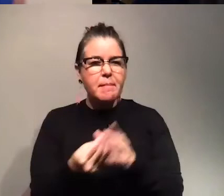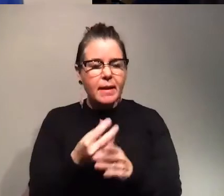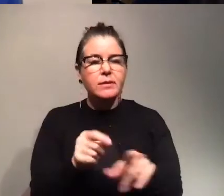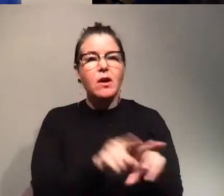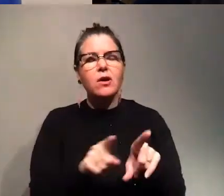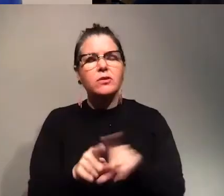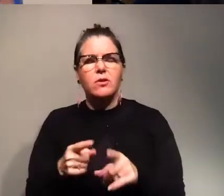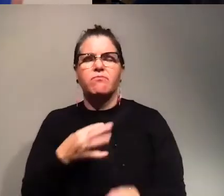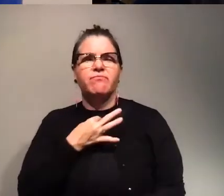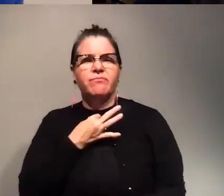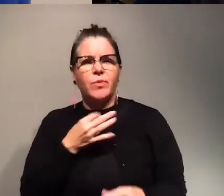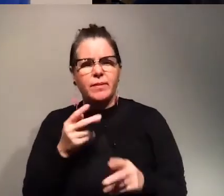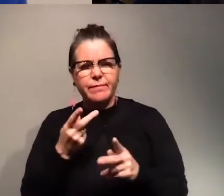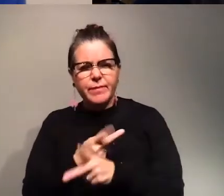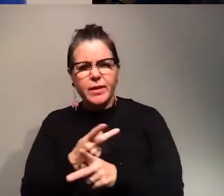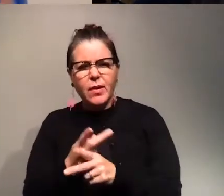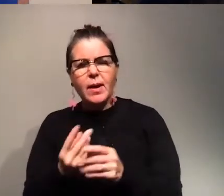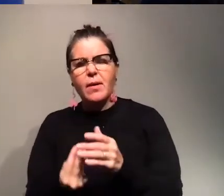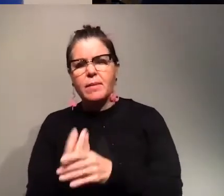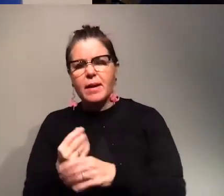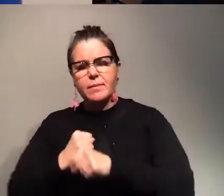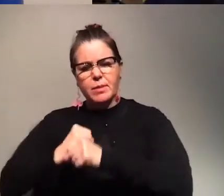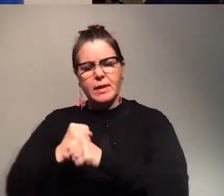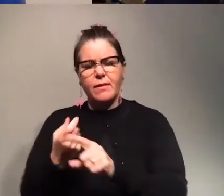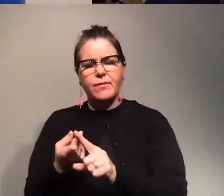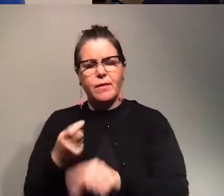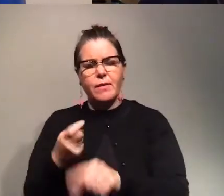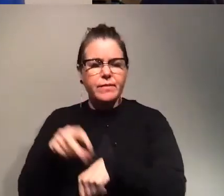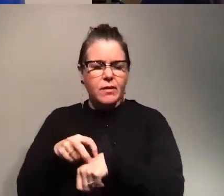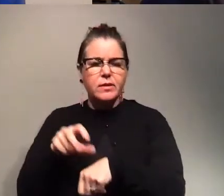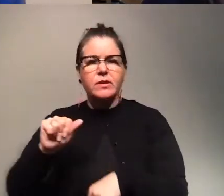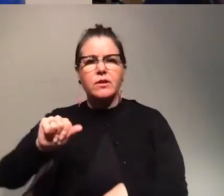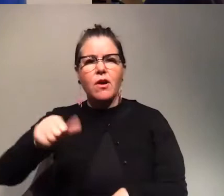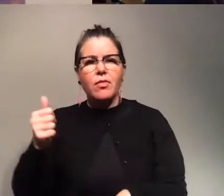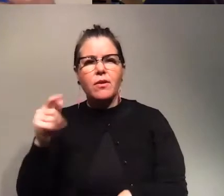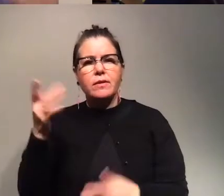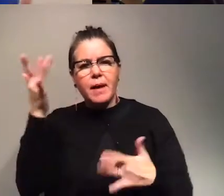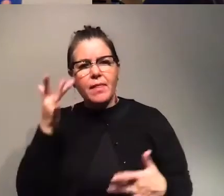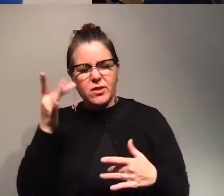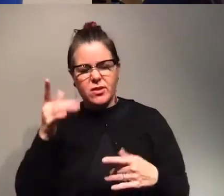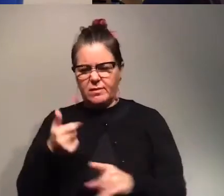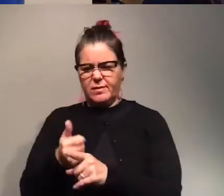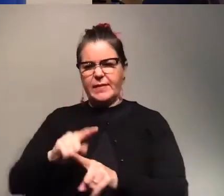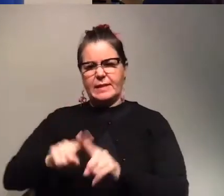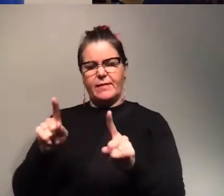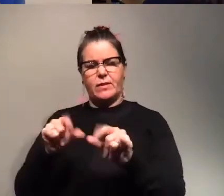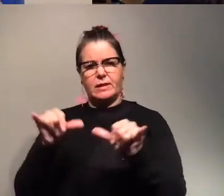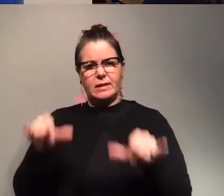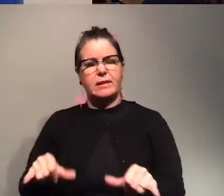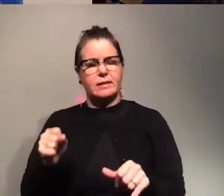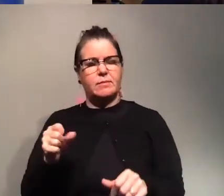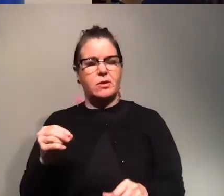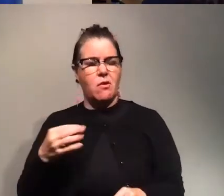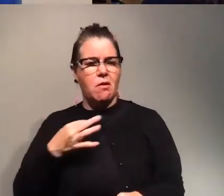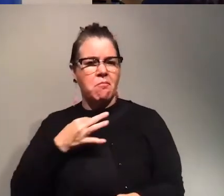to understand how the plants protect from viruses and other pathogens because they have a different system than humans. So that was very,